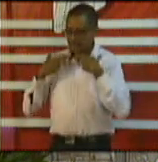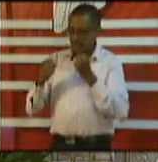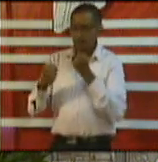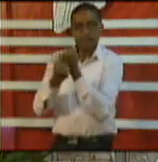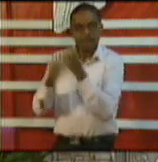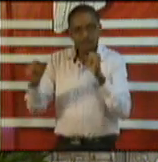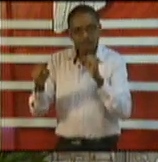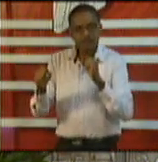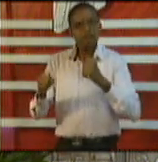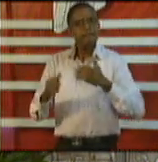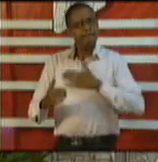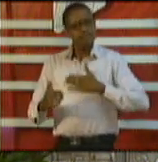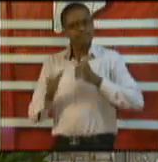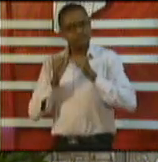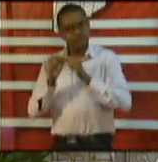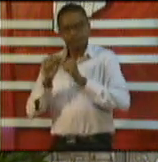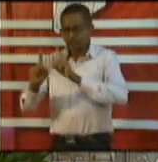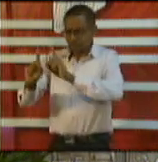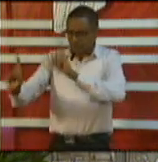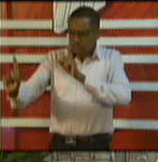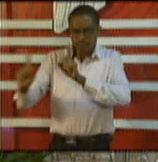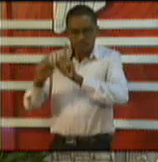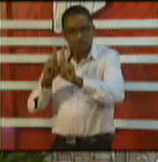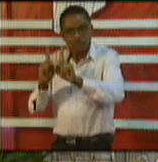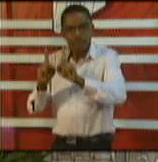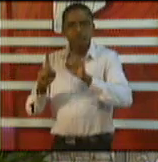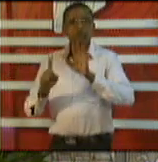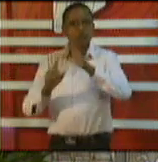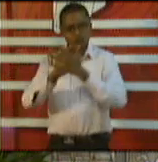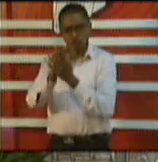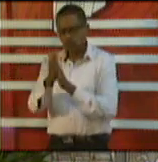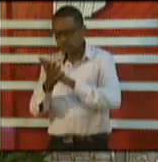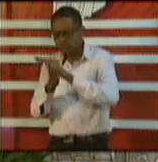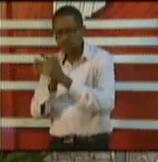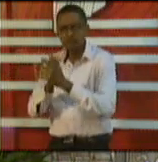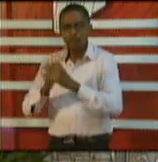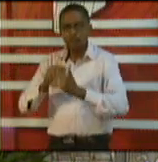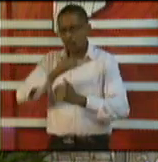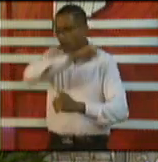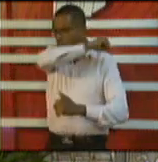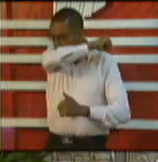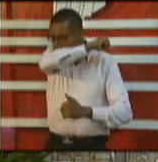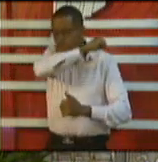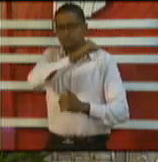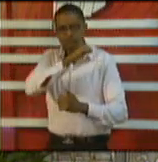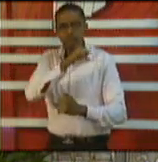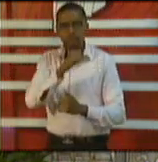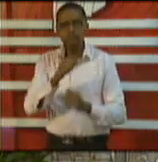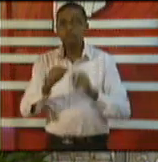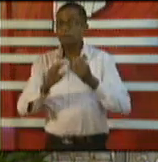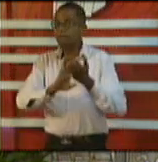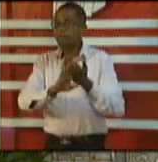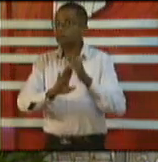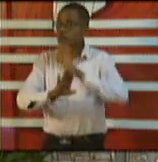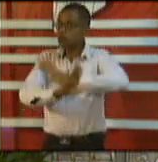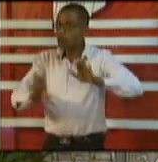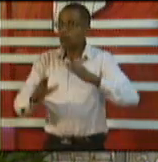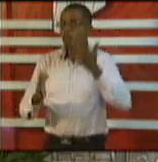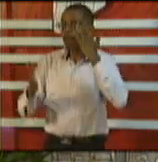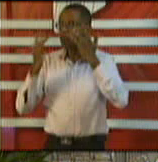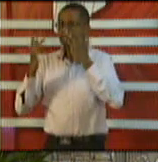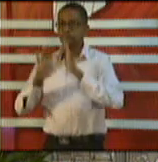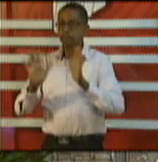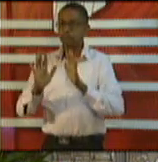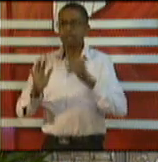wash your hands cover your coughs and avoid touching your faces i also wish to remind you to wear a mask at all